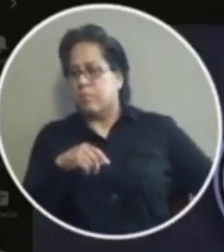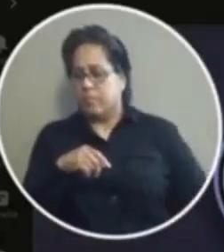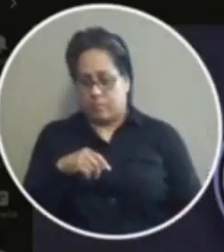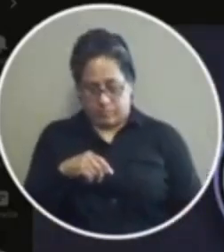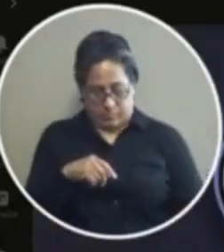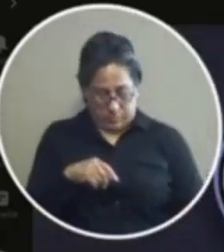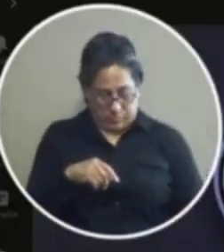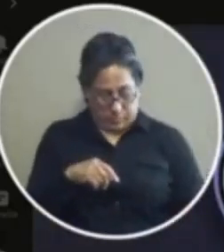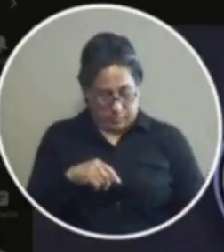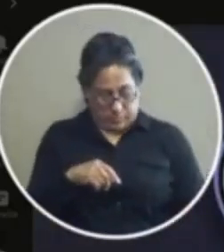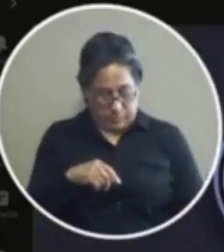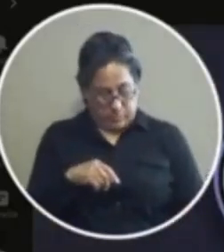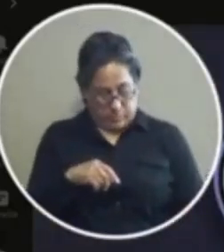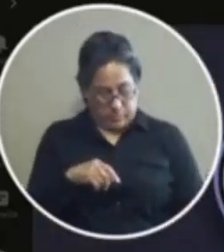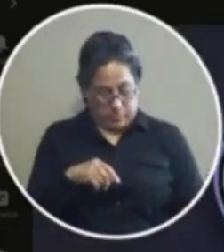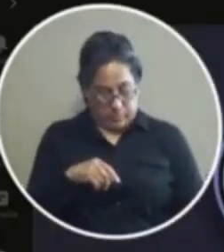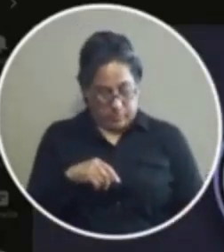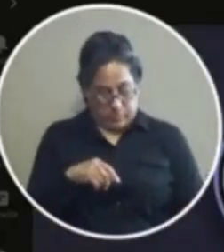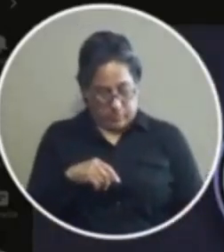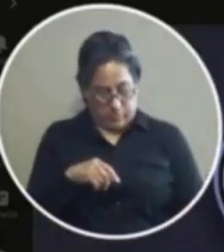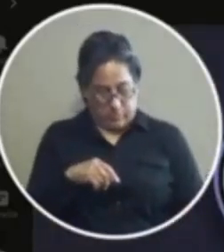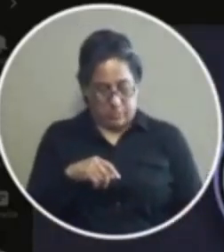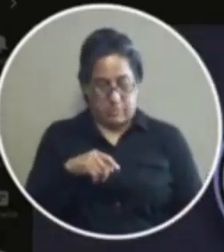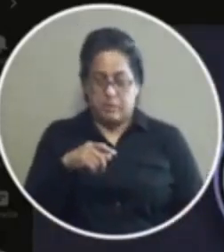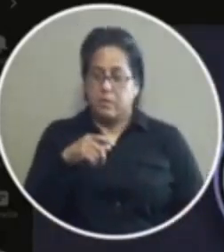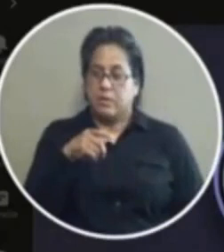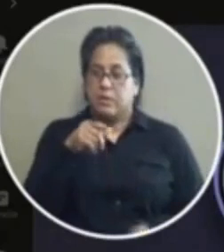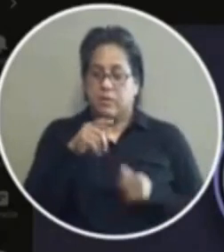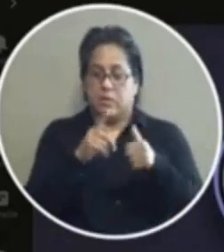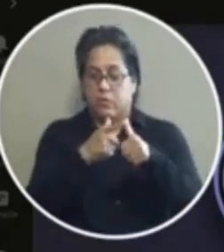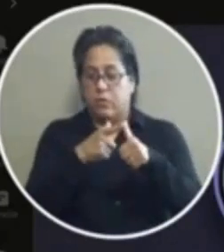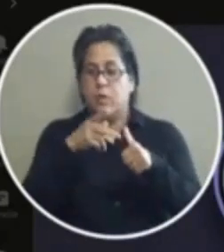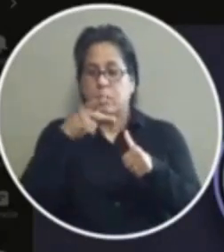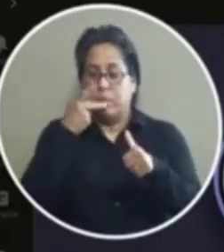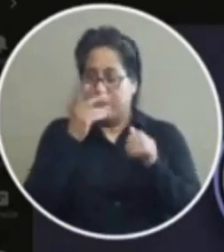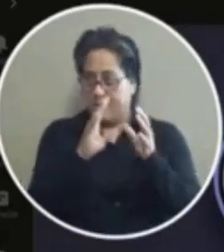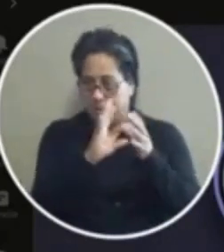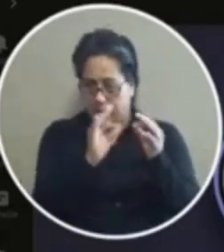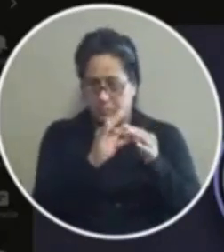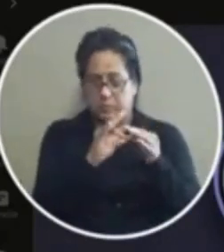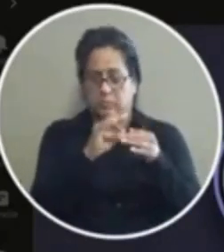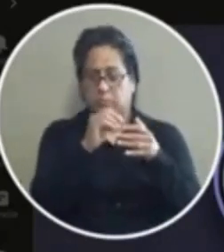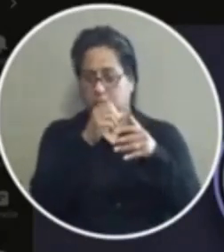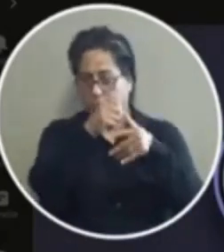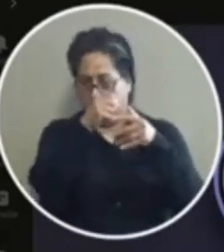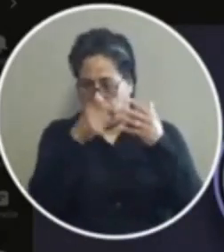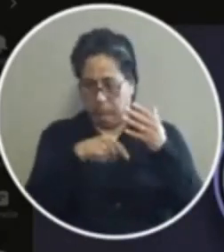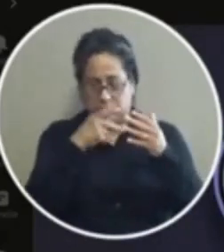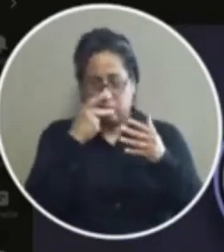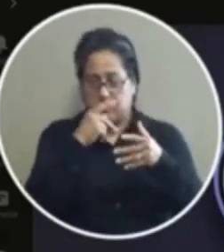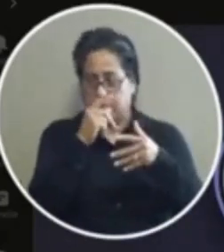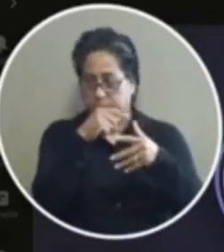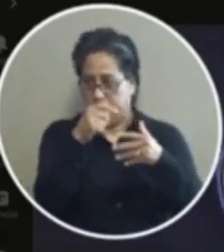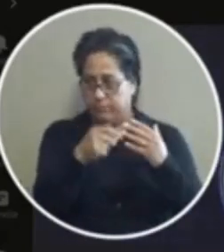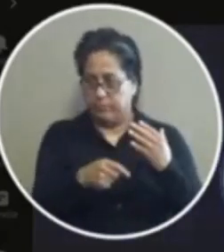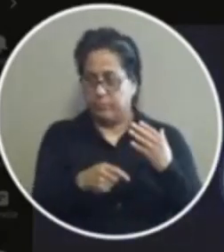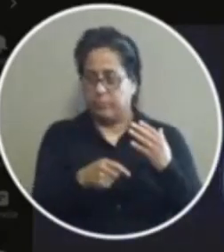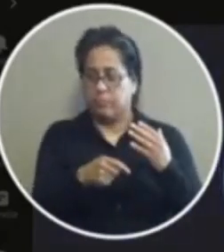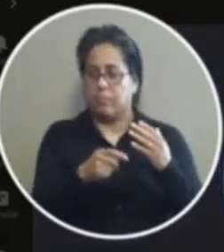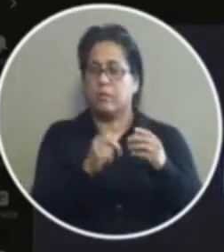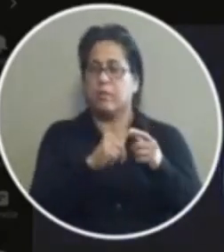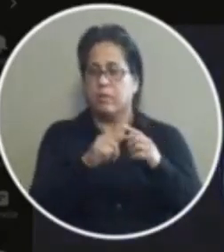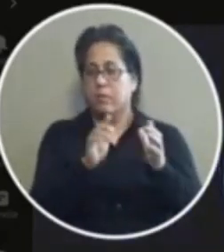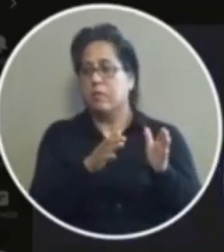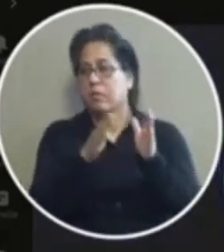yes representative i'm going to that next first we'll do public comment and then we'll have the rest of the uh the uh um